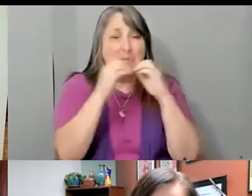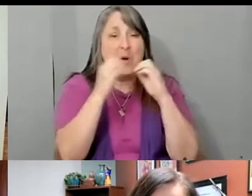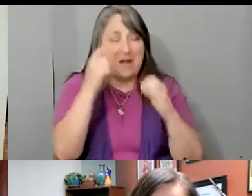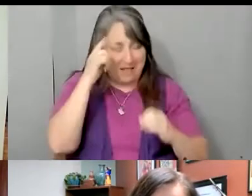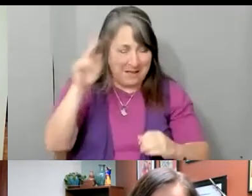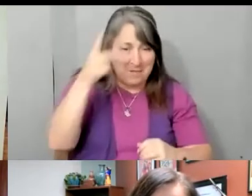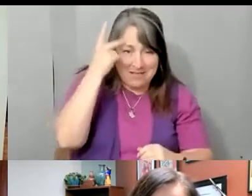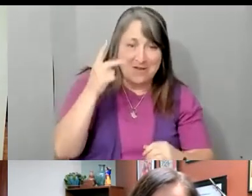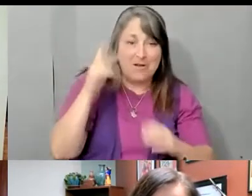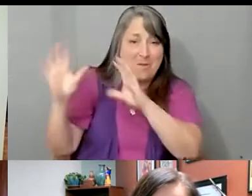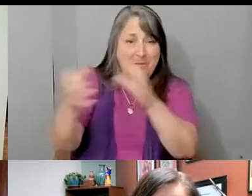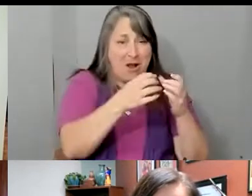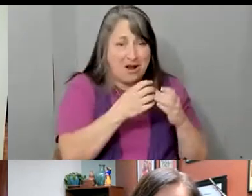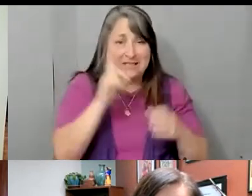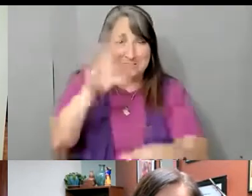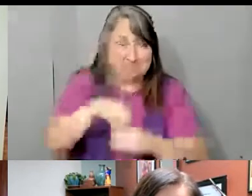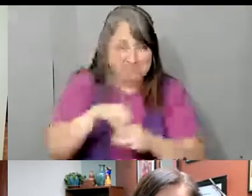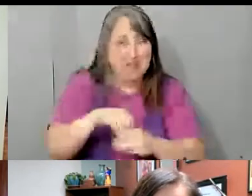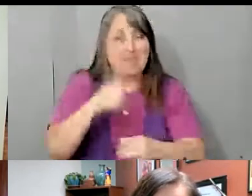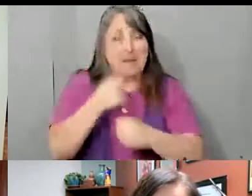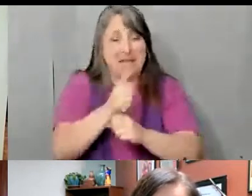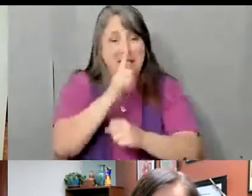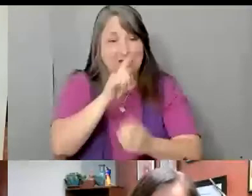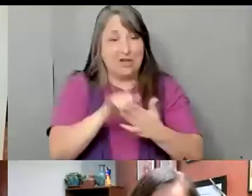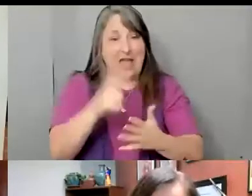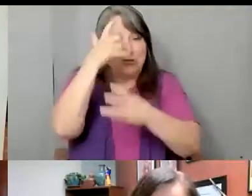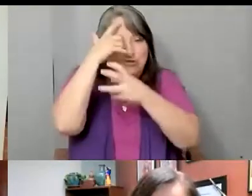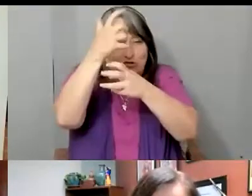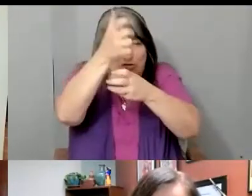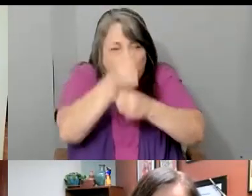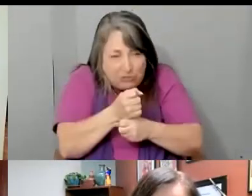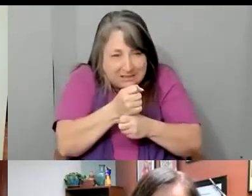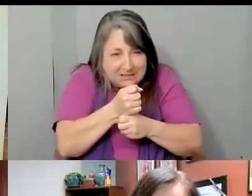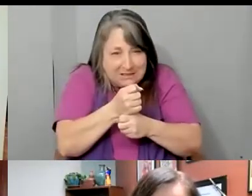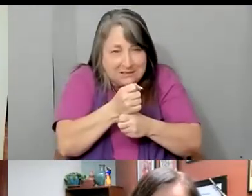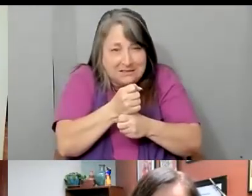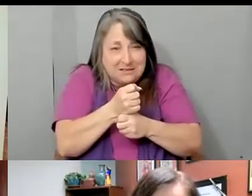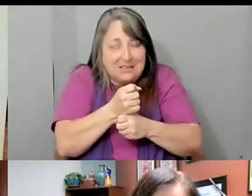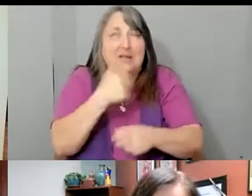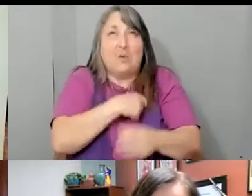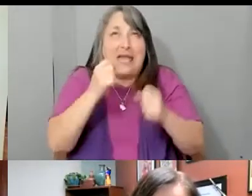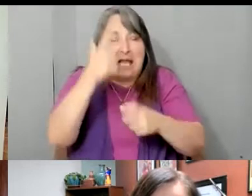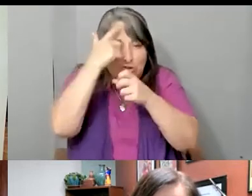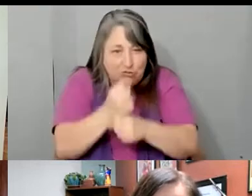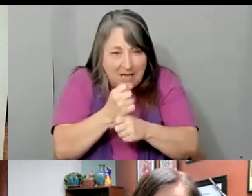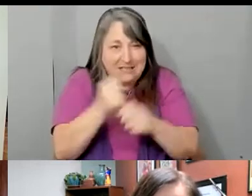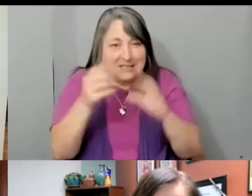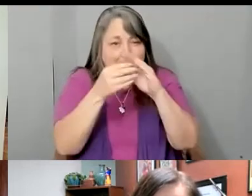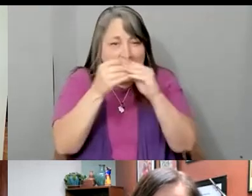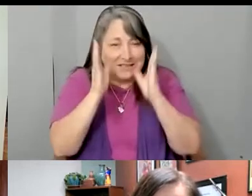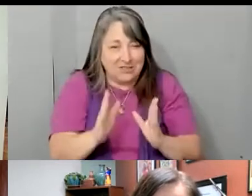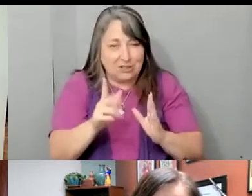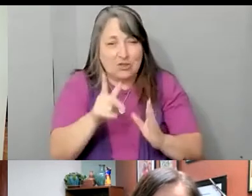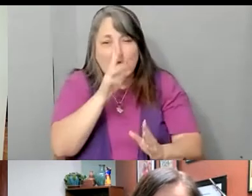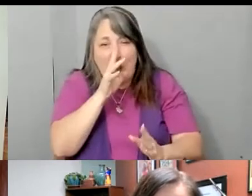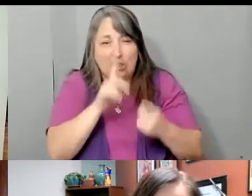have a role to play in that by ensuring that trusted messengers are talking to these voters and investing in the churlas of the world, investing